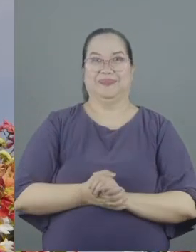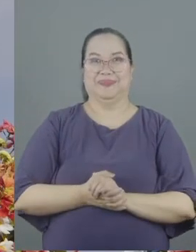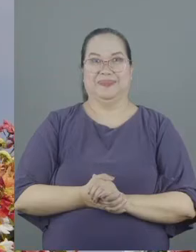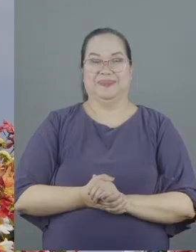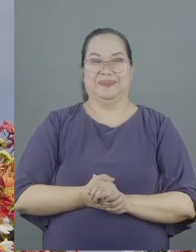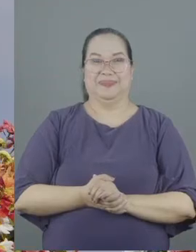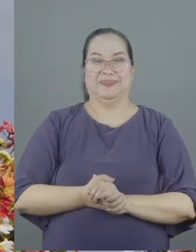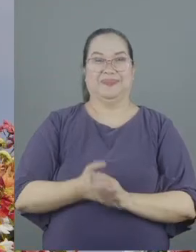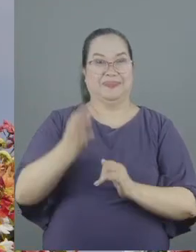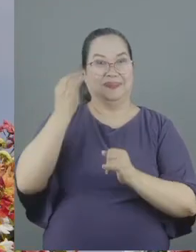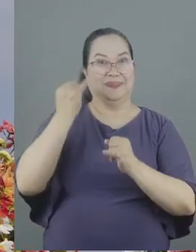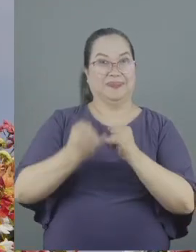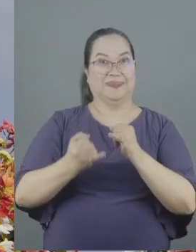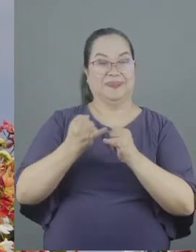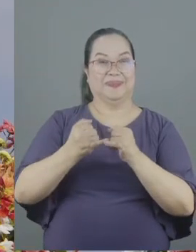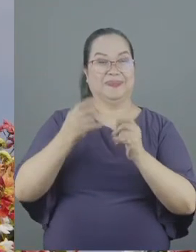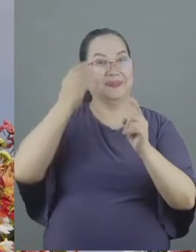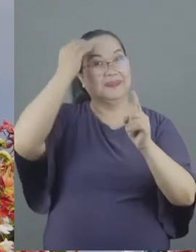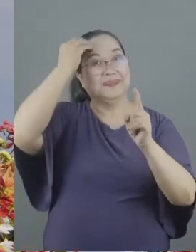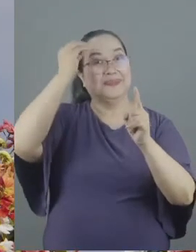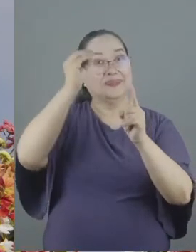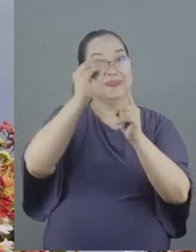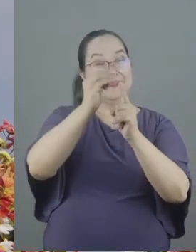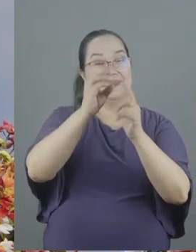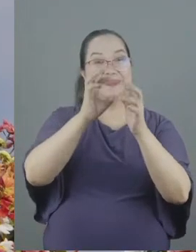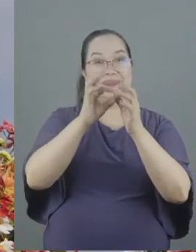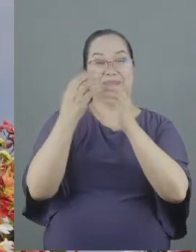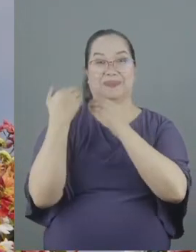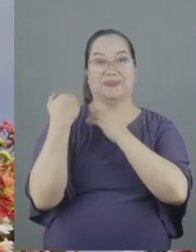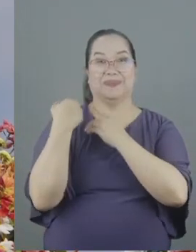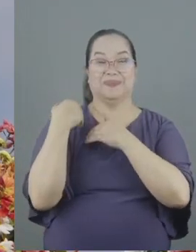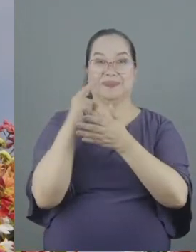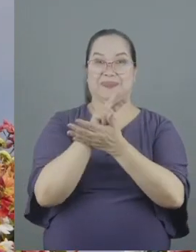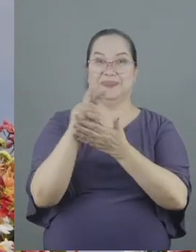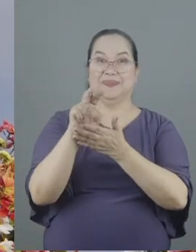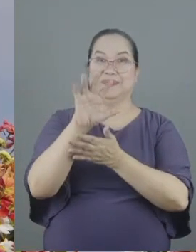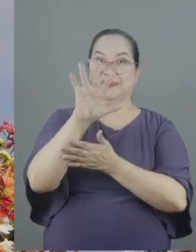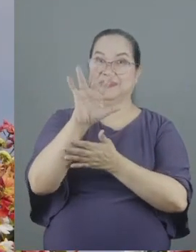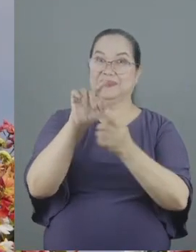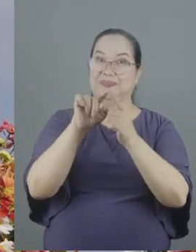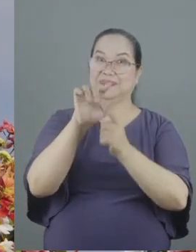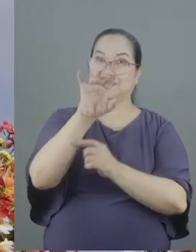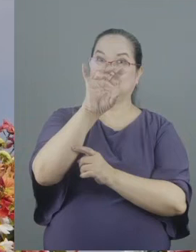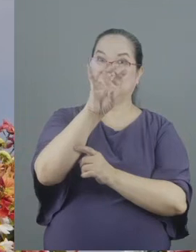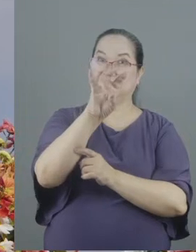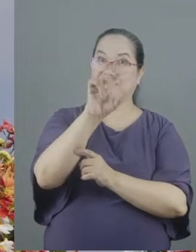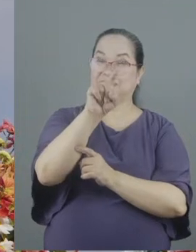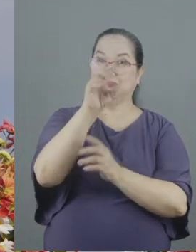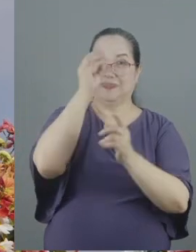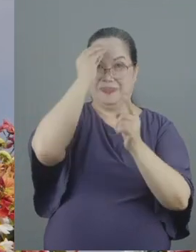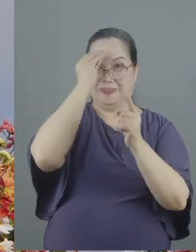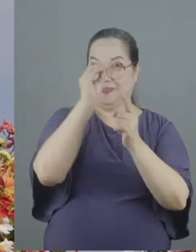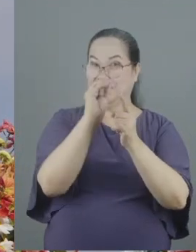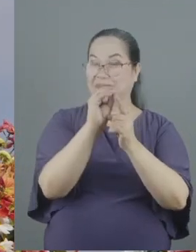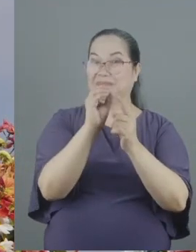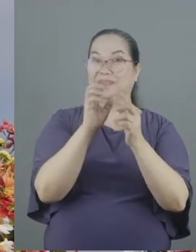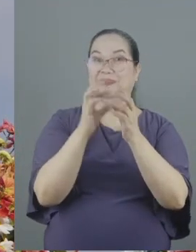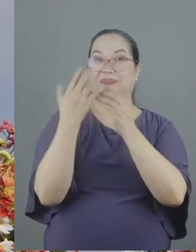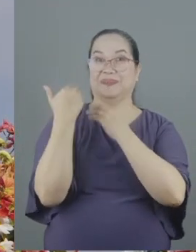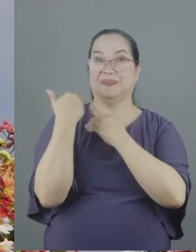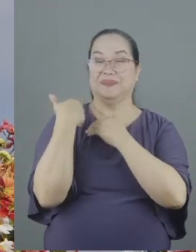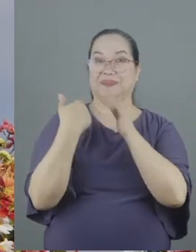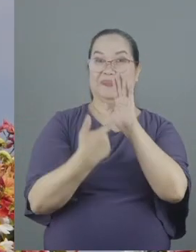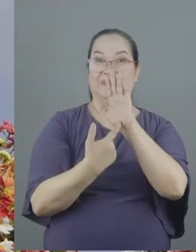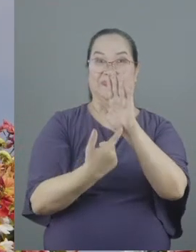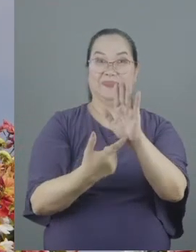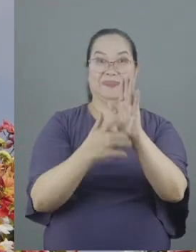finally we go to the objective of the obligation verses five to seven the objective of the obligation is expressed in the